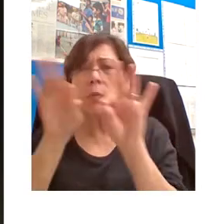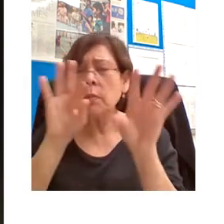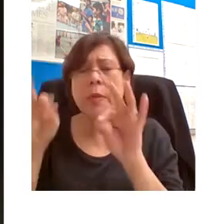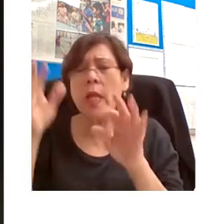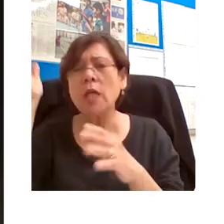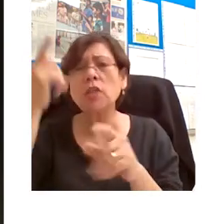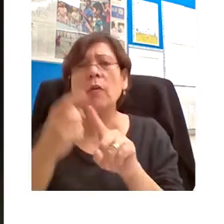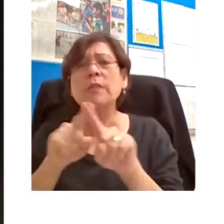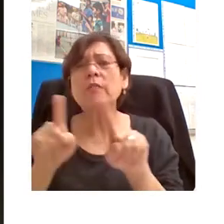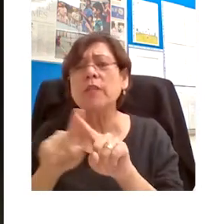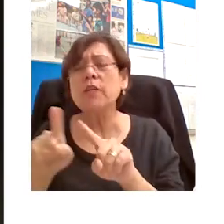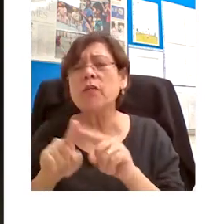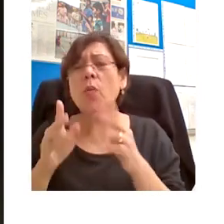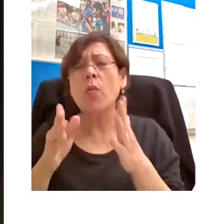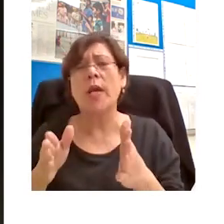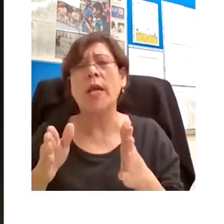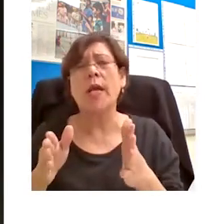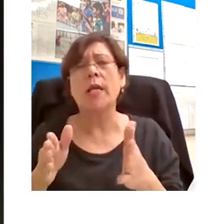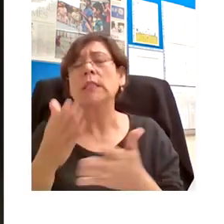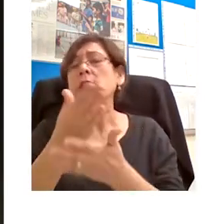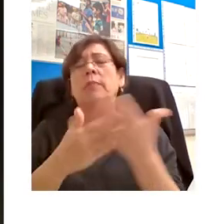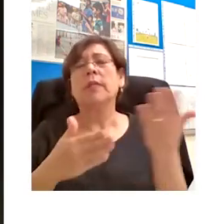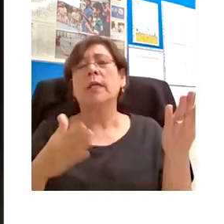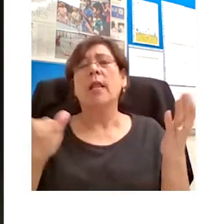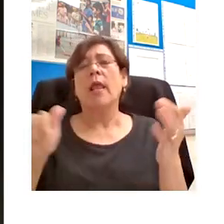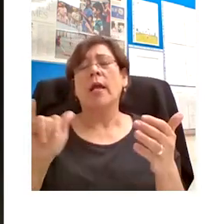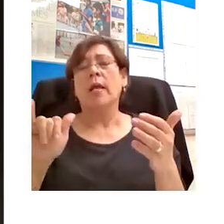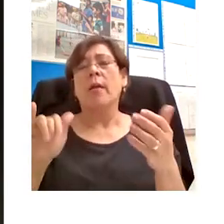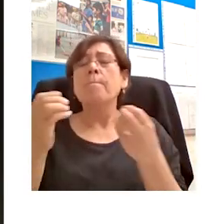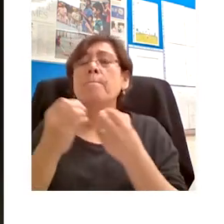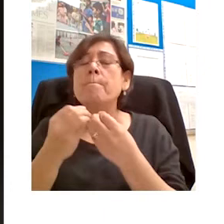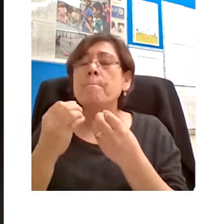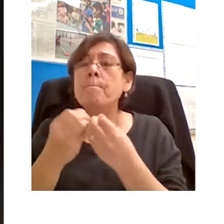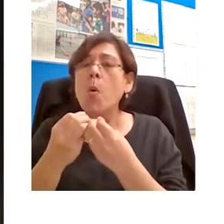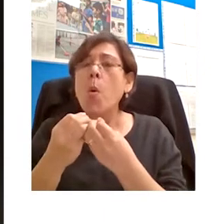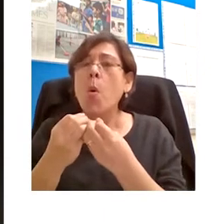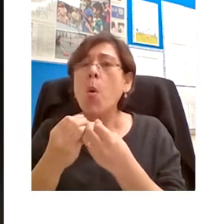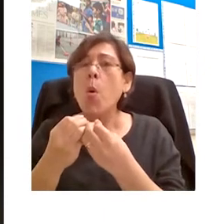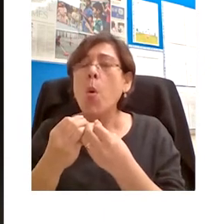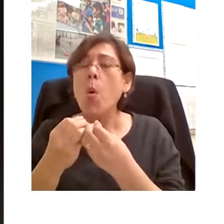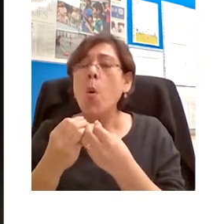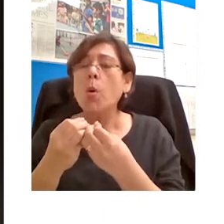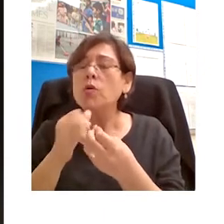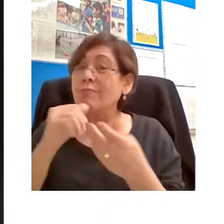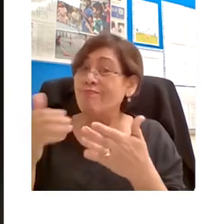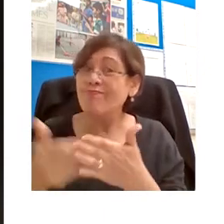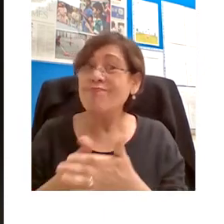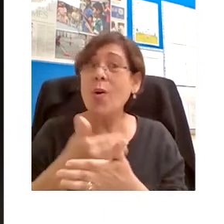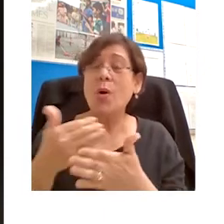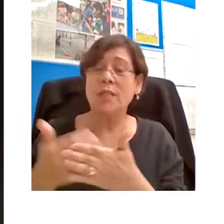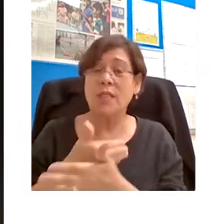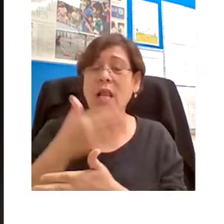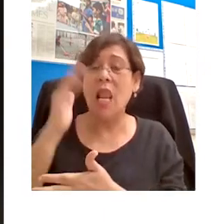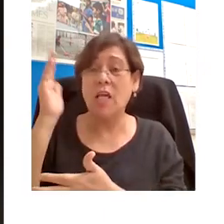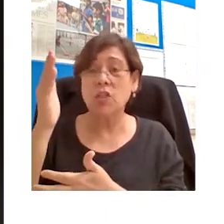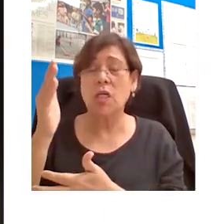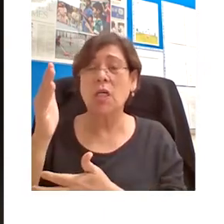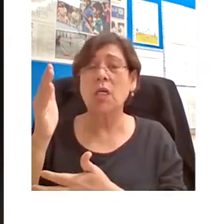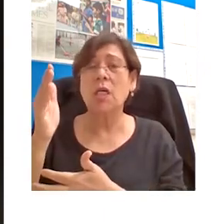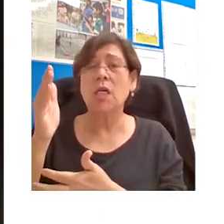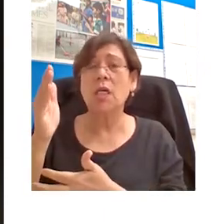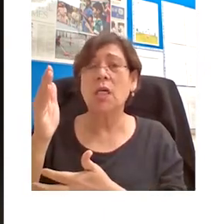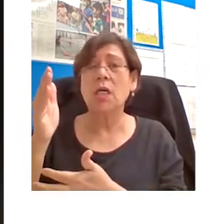interspersed with their own views. So this is something much more like the modern lecture, which is not a reading of a prescribed authority. It is the